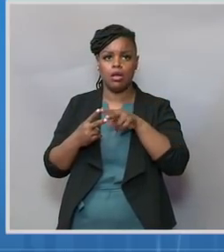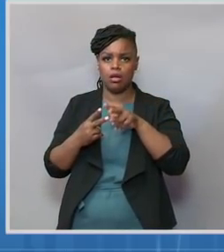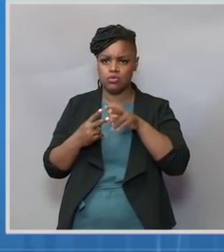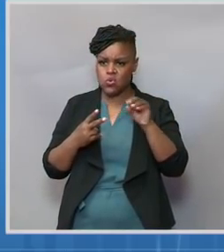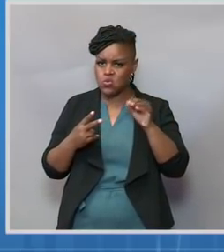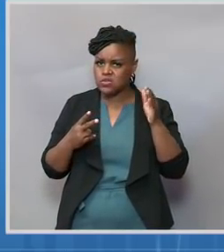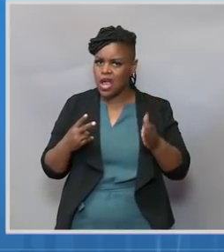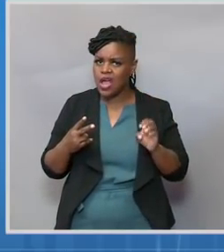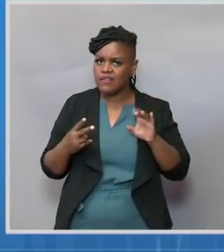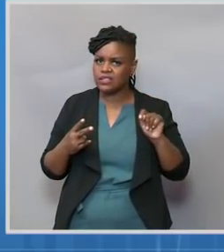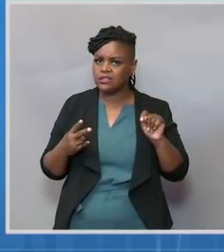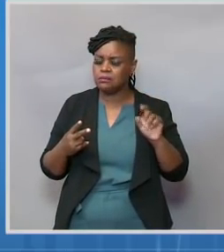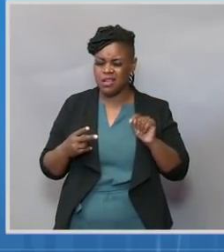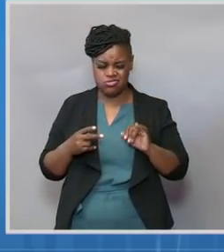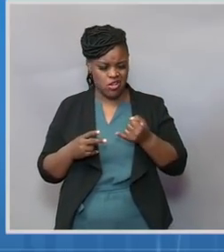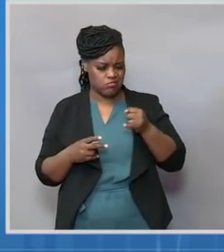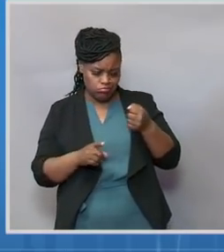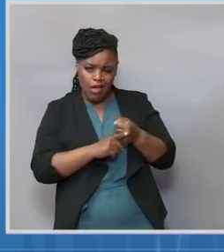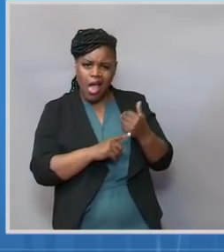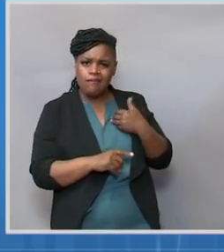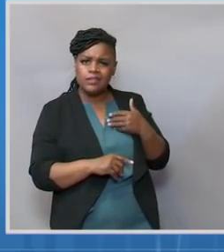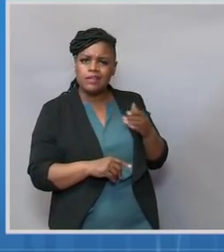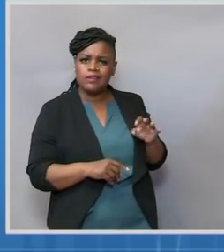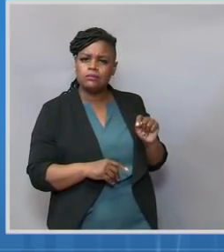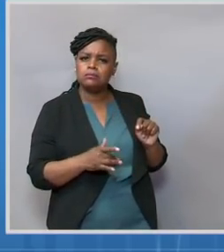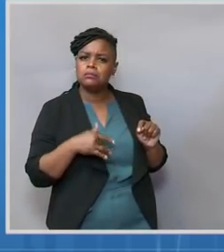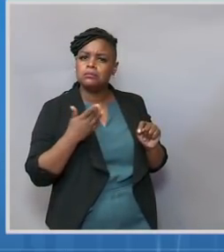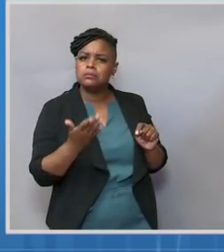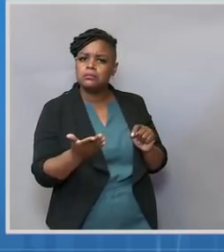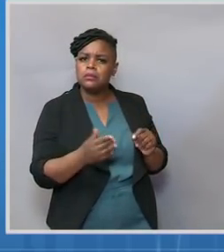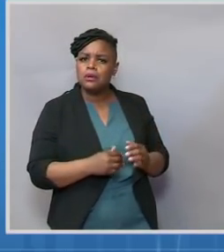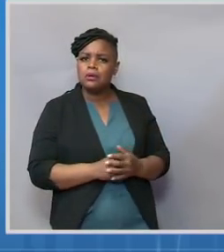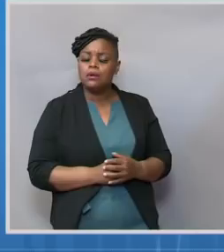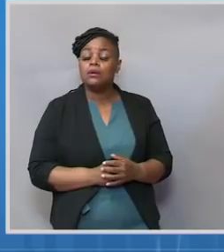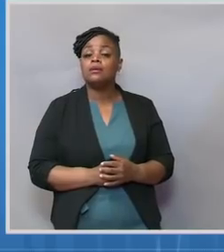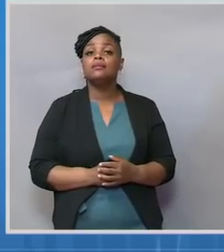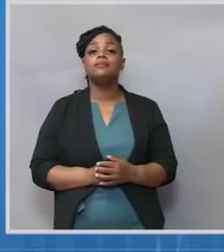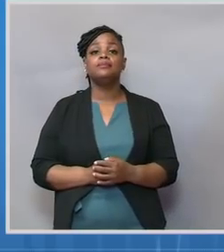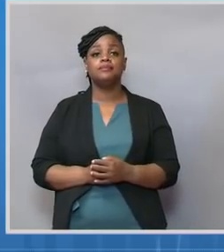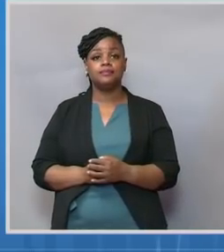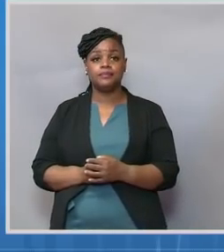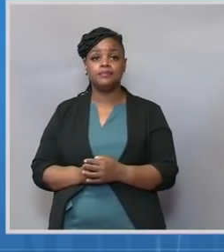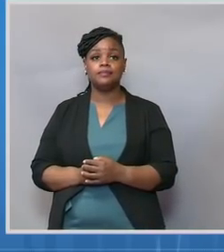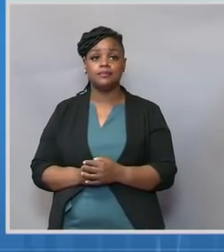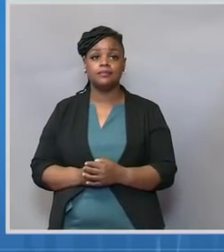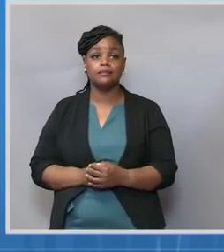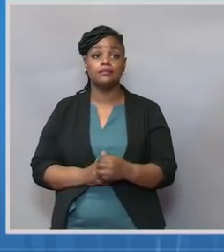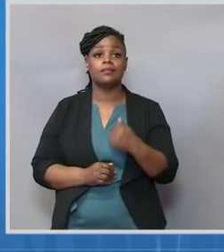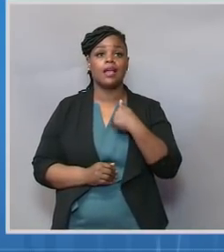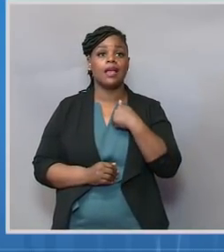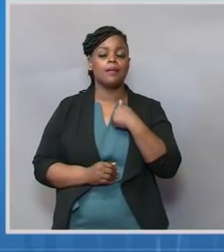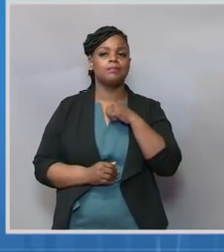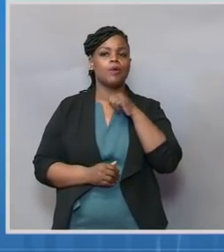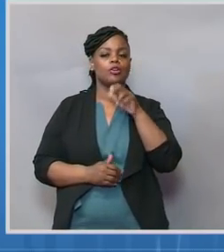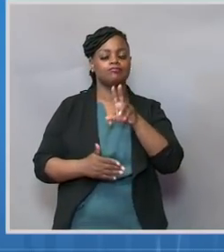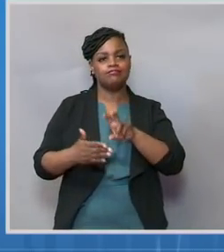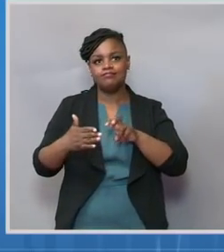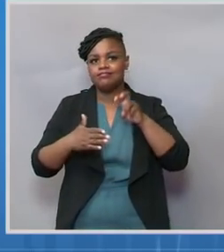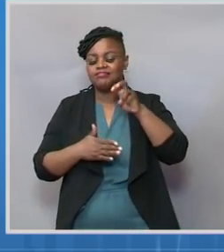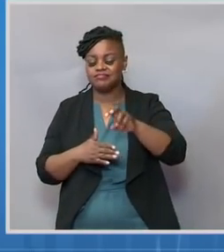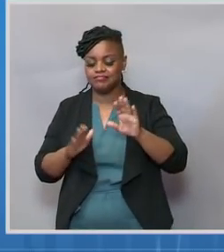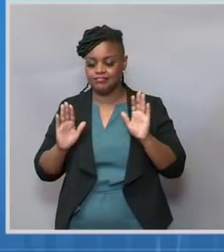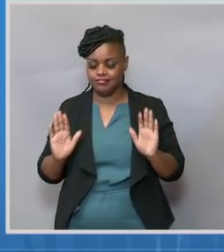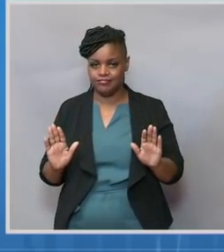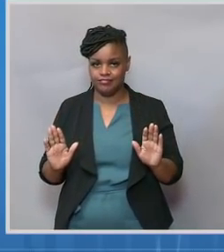Dr. Walensky. Dr. thank you for that question, Shannon. So I'm not going to get ahead of the ACIP. We've been doing a lot of work